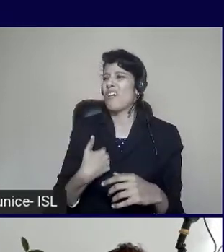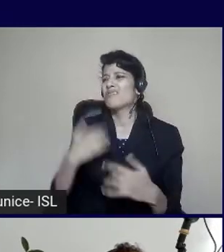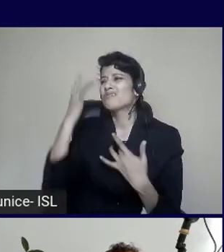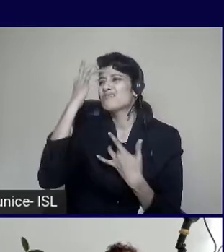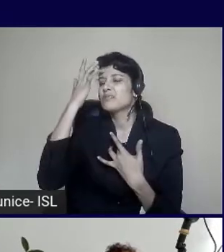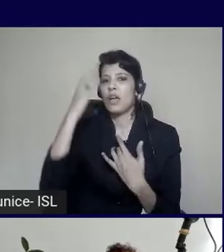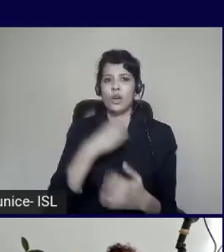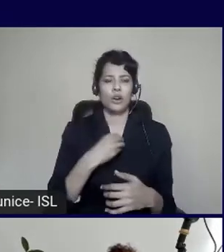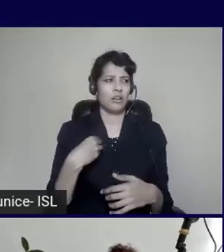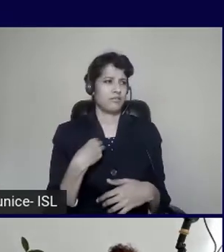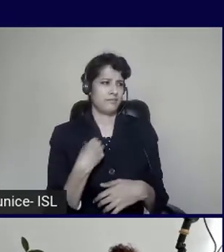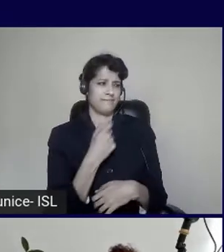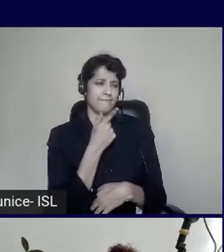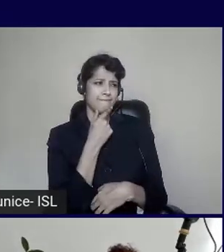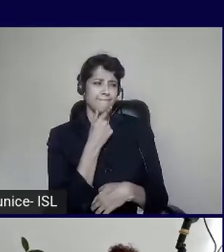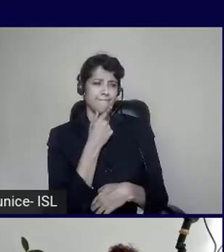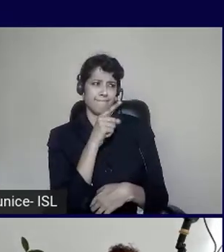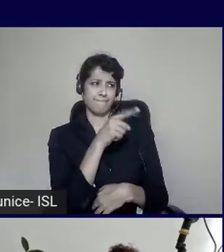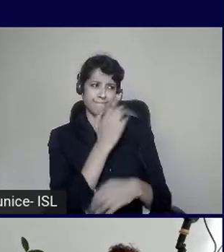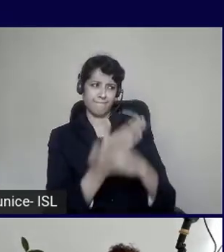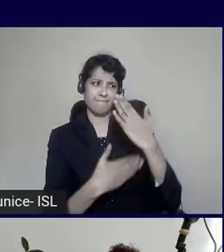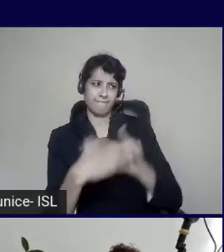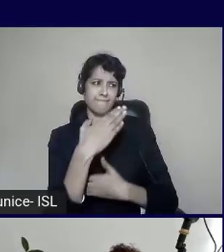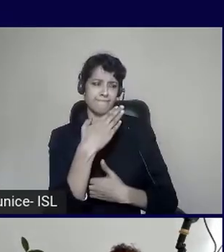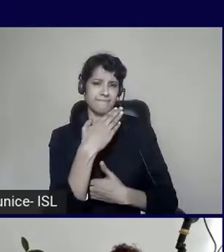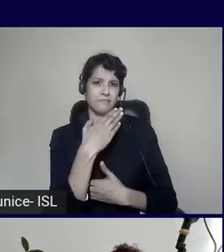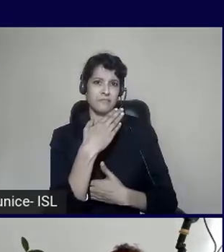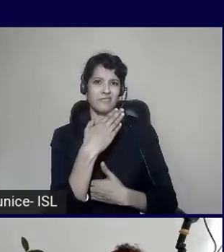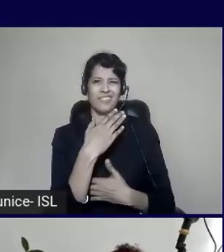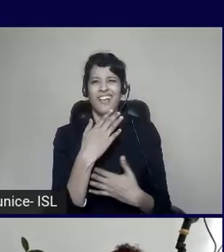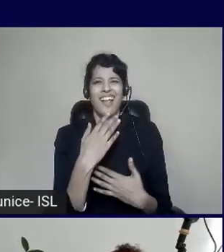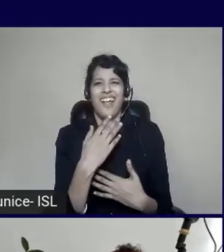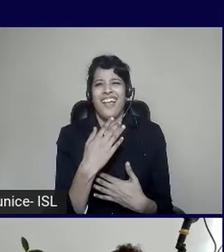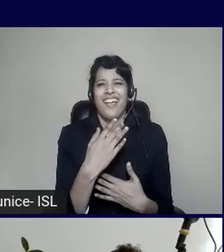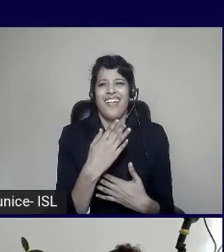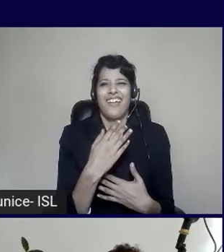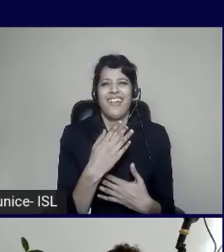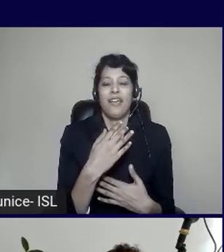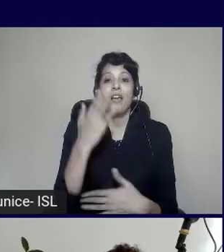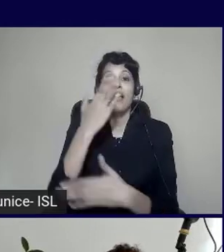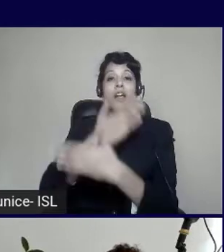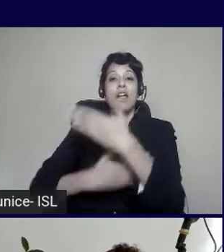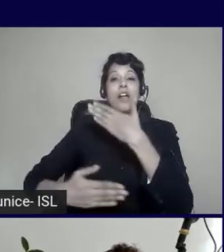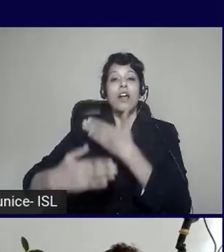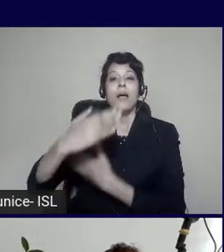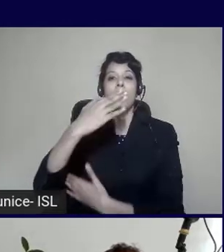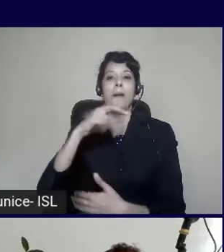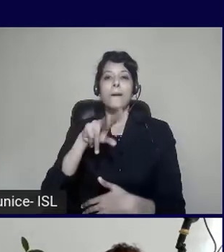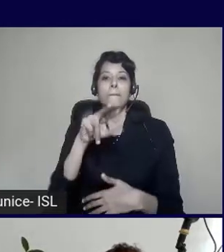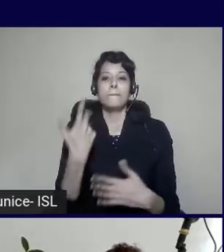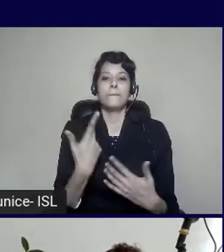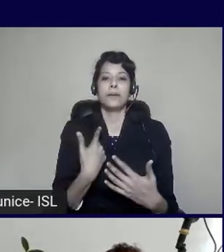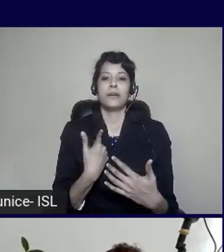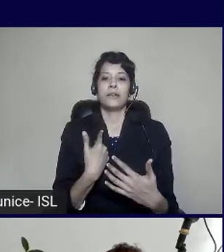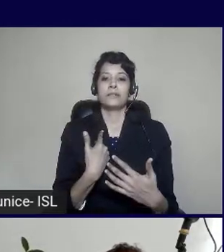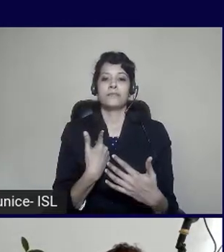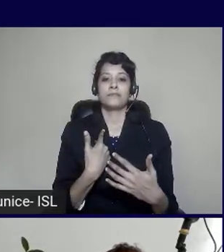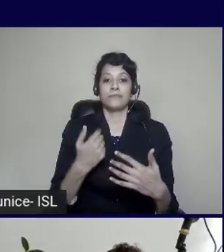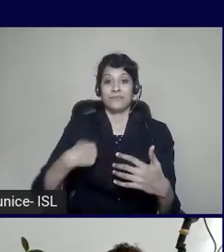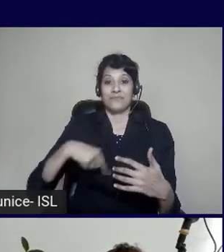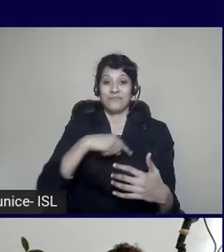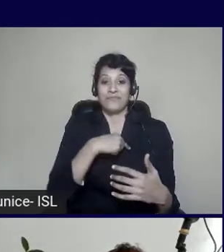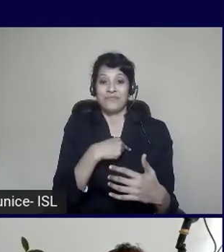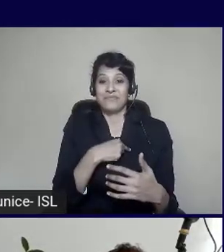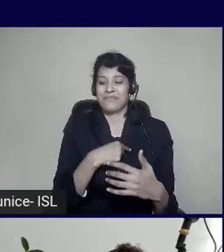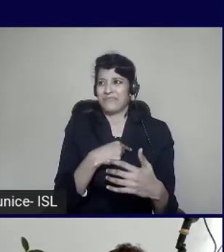The only time that you really feel disabled is when you have a mismatched human interaction. So I've got a BMI scale, a scale